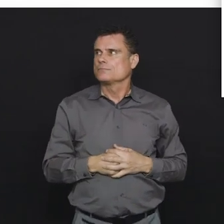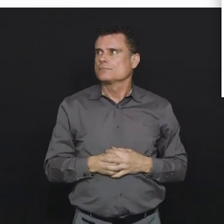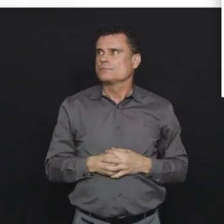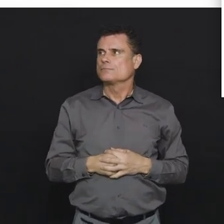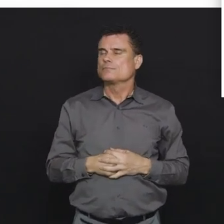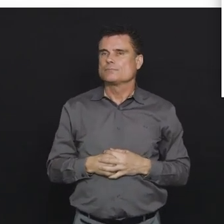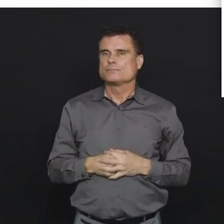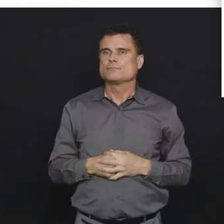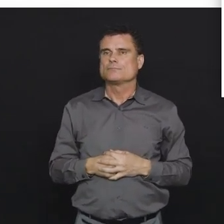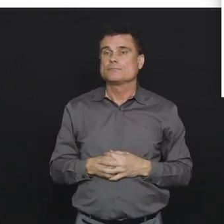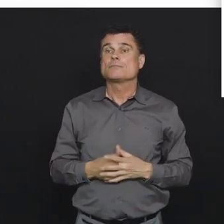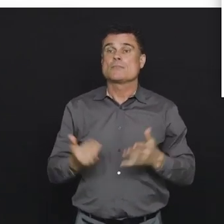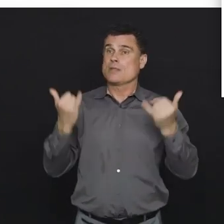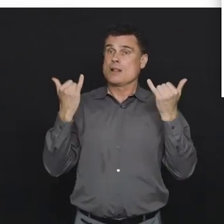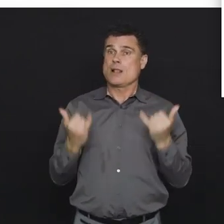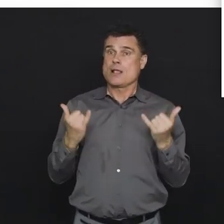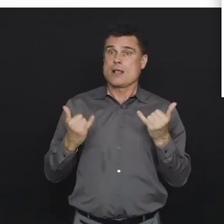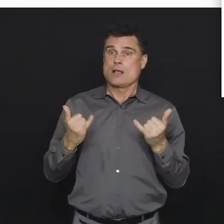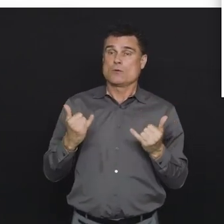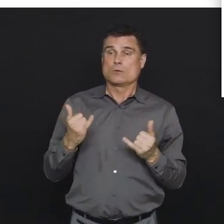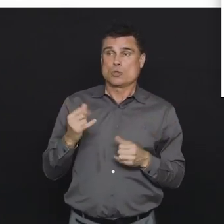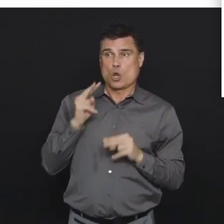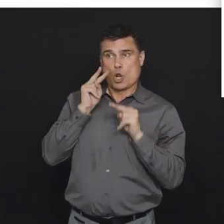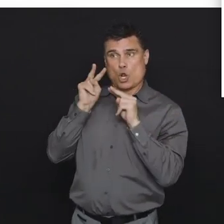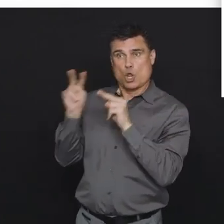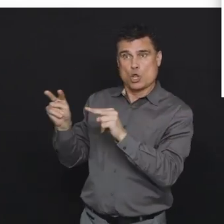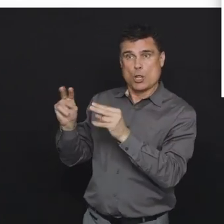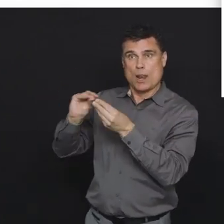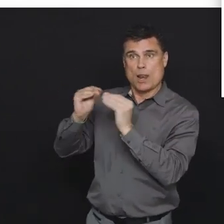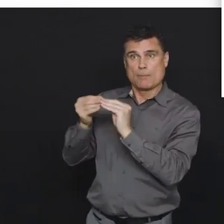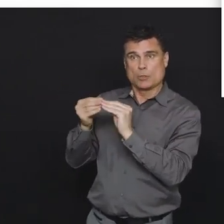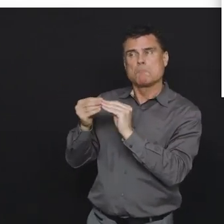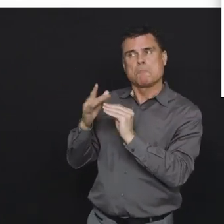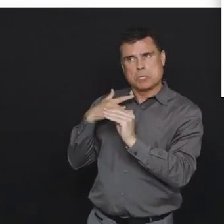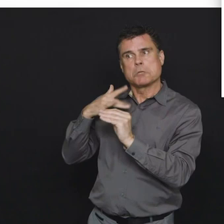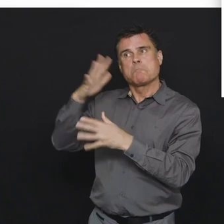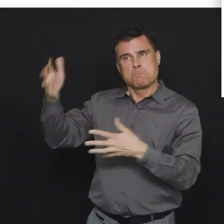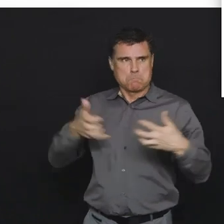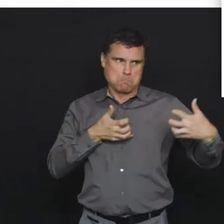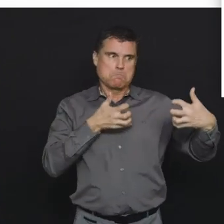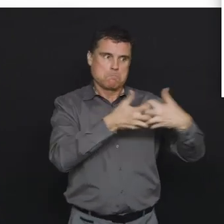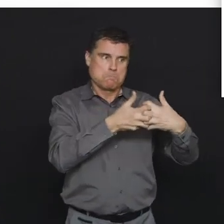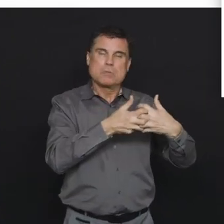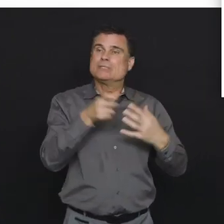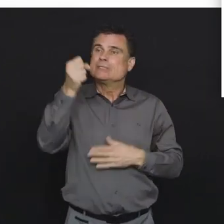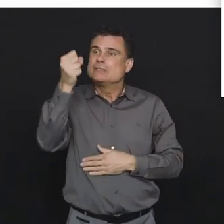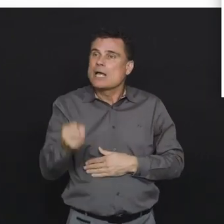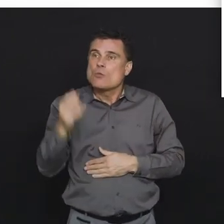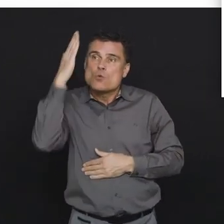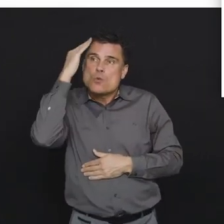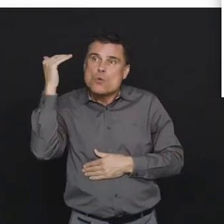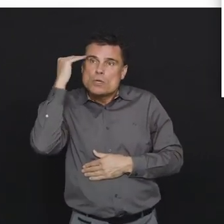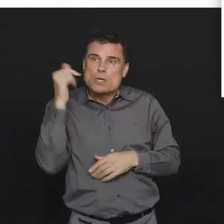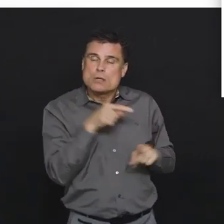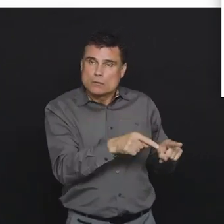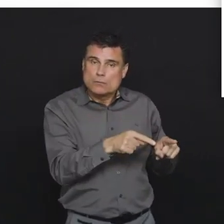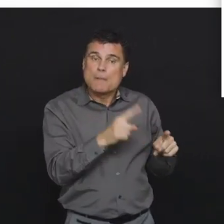now, you see where South, which is closer to where South Korea was, then you see the effects